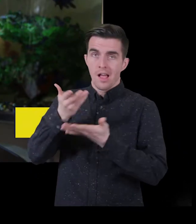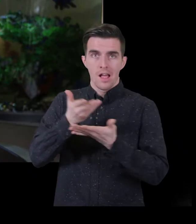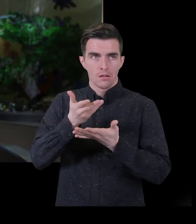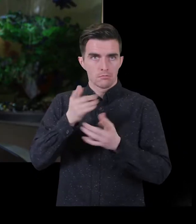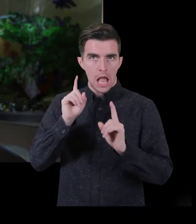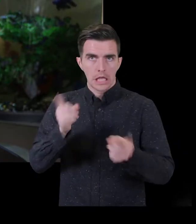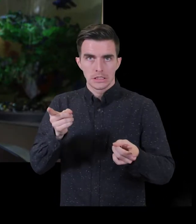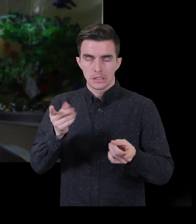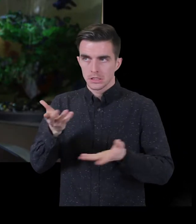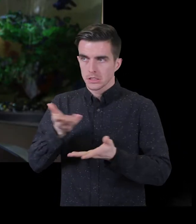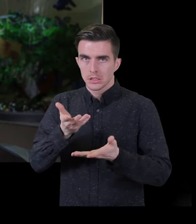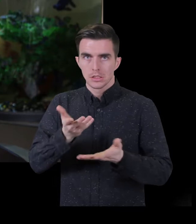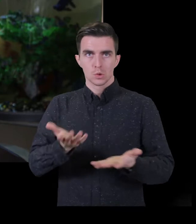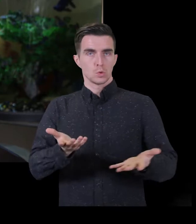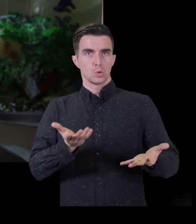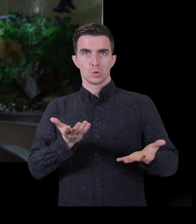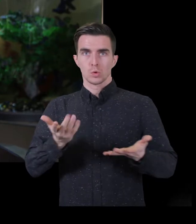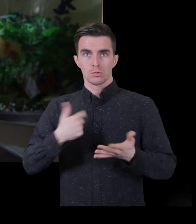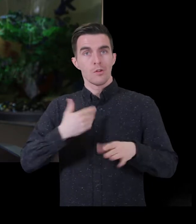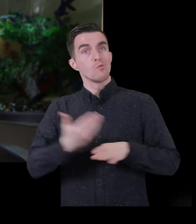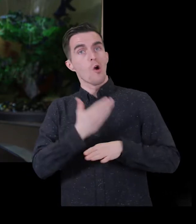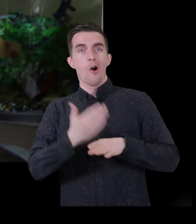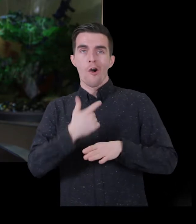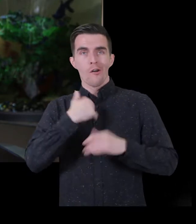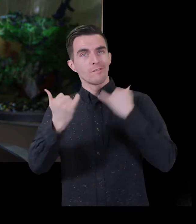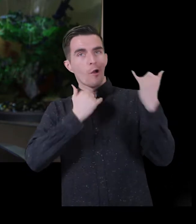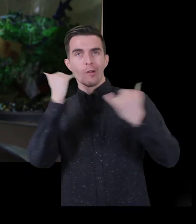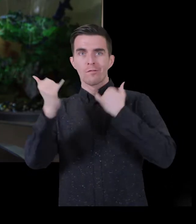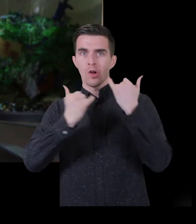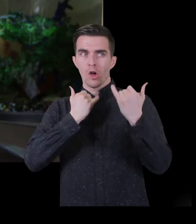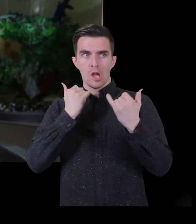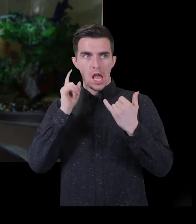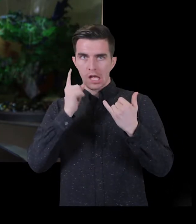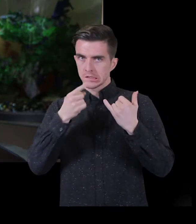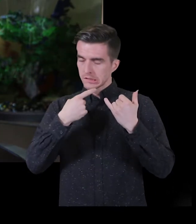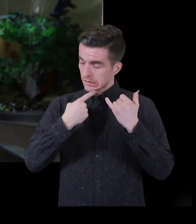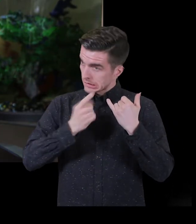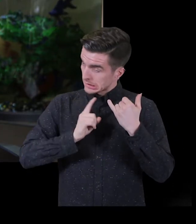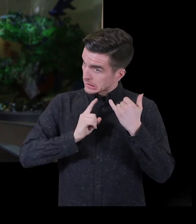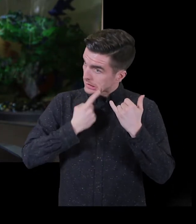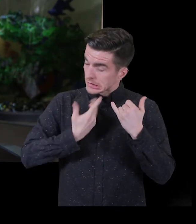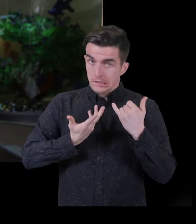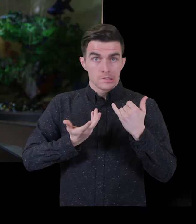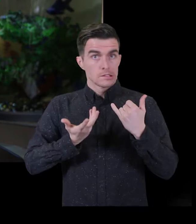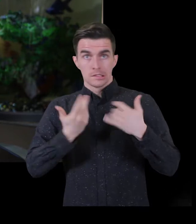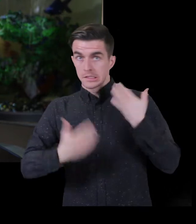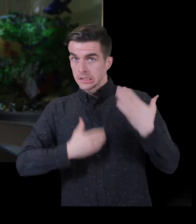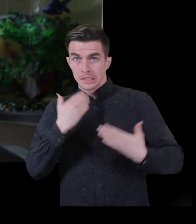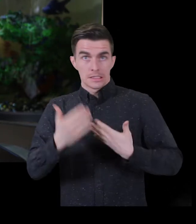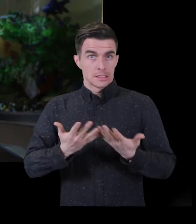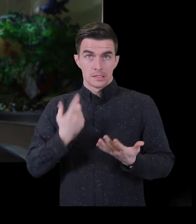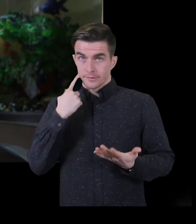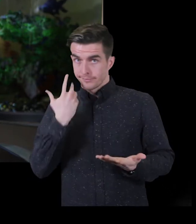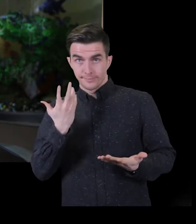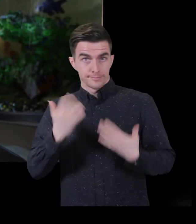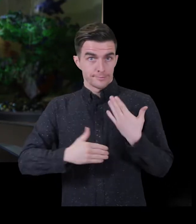communicate with people. In my job, where I was using a telephone and that, I couldn't hear on the telephone. I couldn't hear the